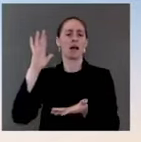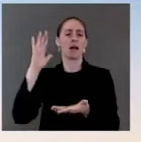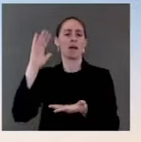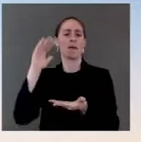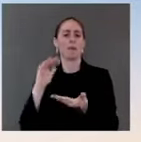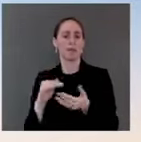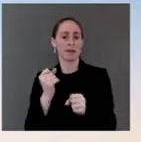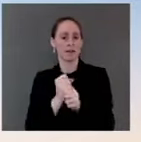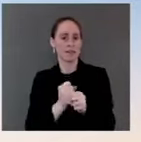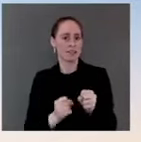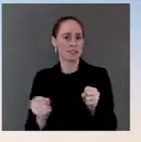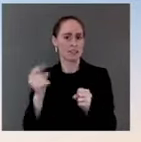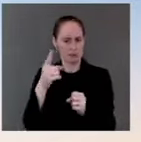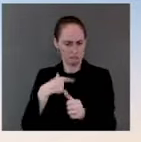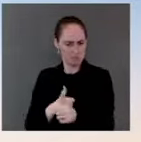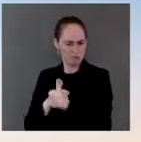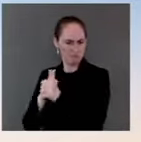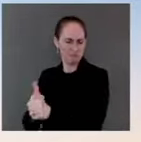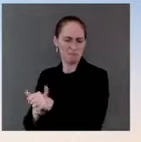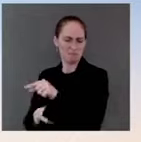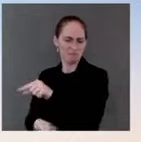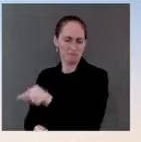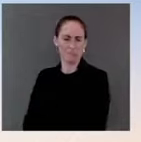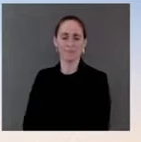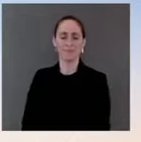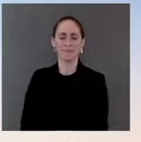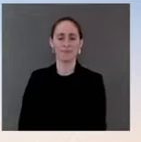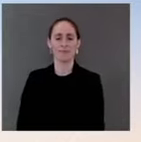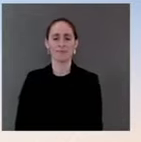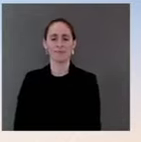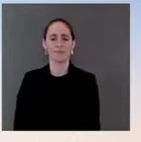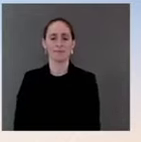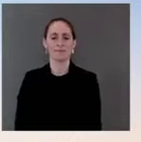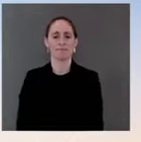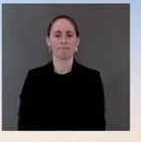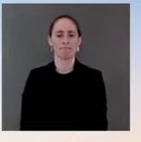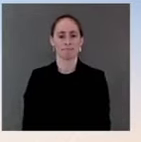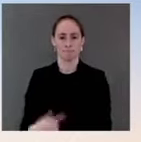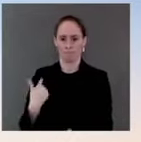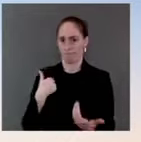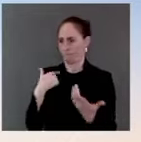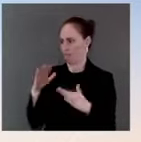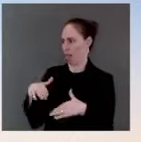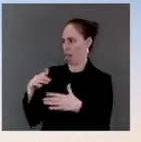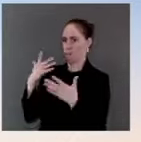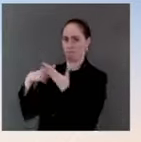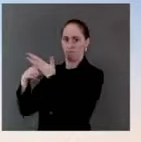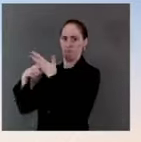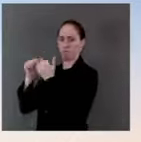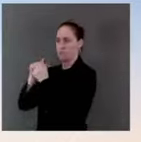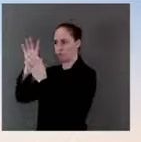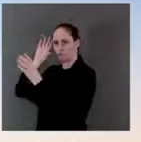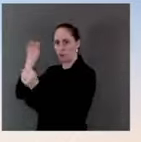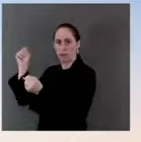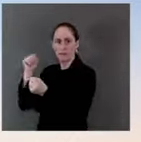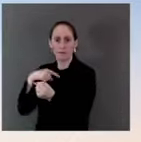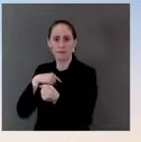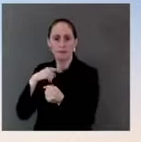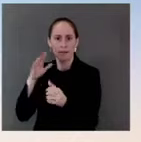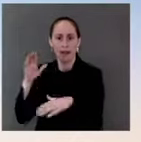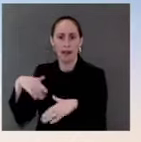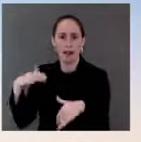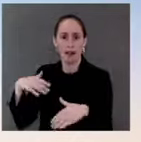comments, because it was just shortly, not so long ago. But I think what he is in his mind, as he went on to articulate,